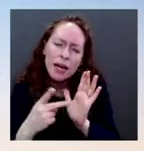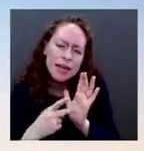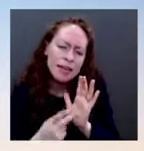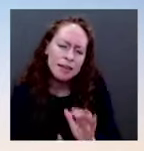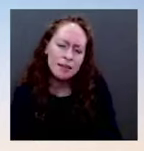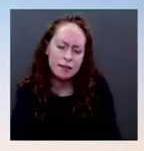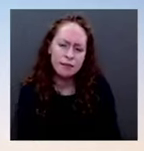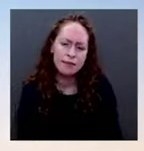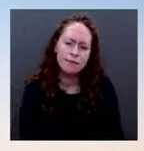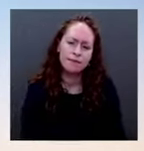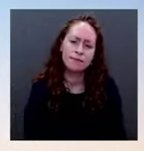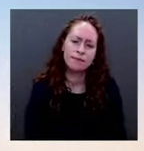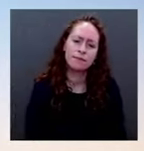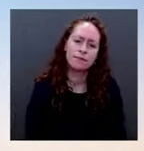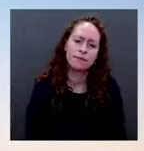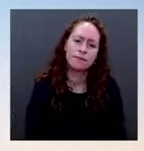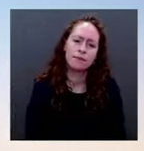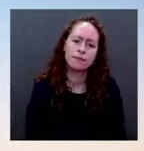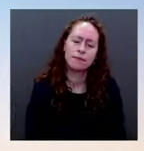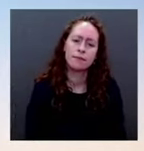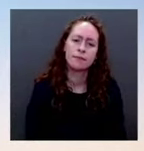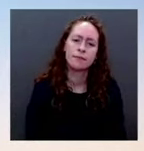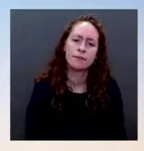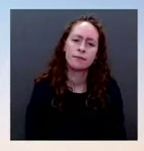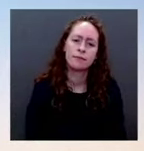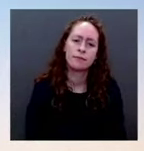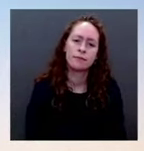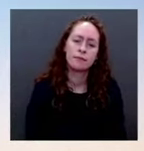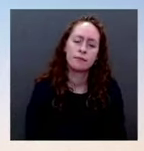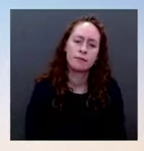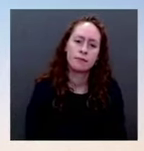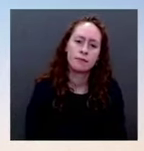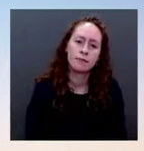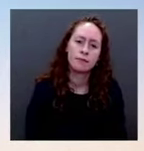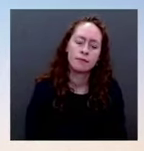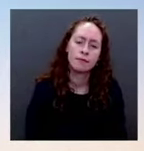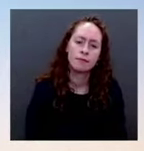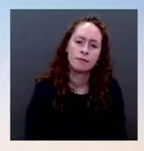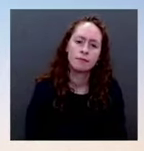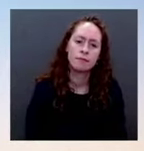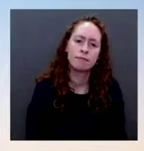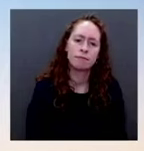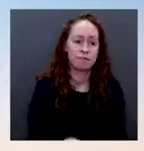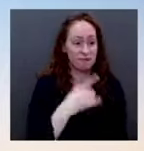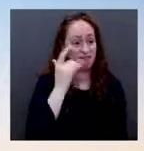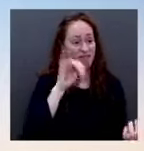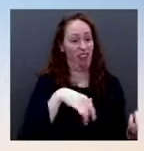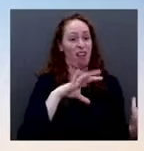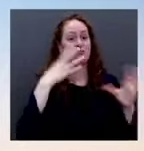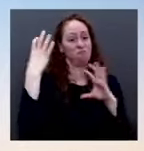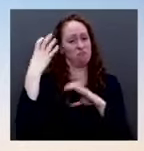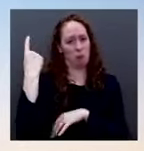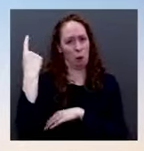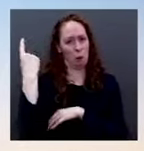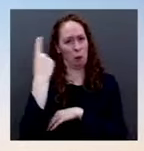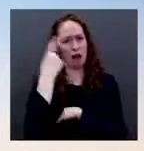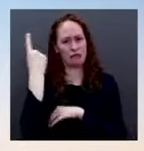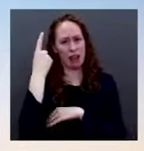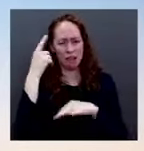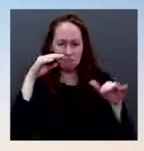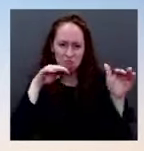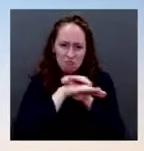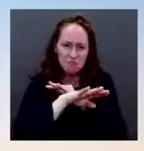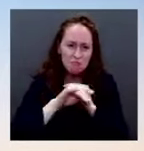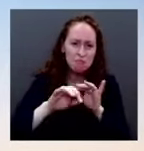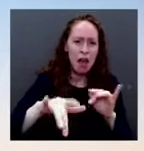time. Does it appear that there's that sort of longer throw there than just what occurred on January 6th at the Capitol based on what we know